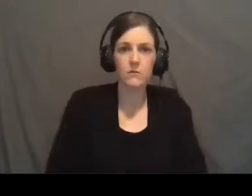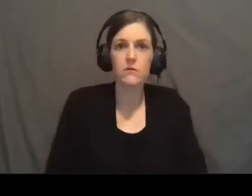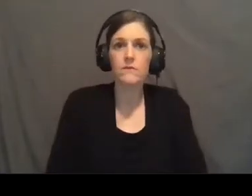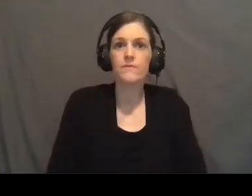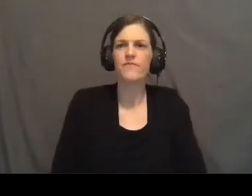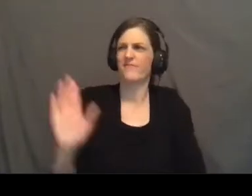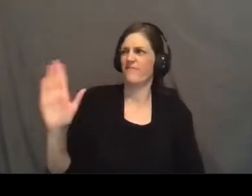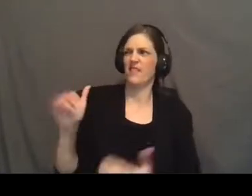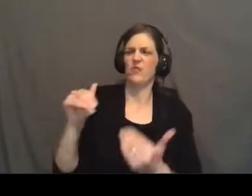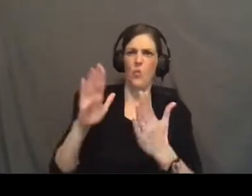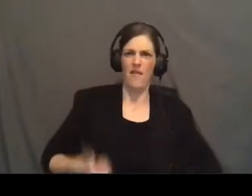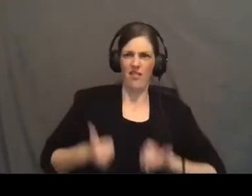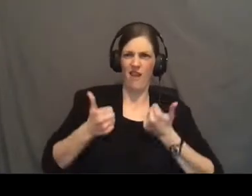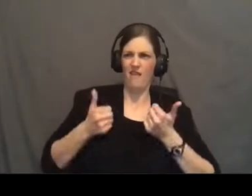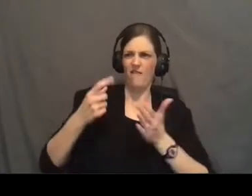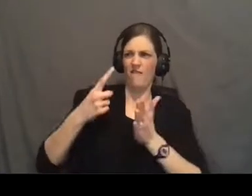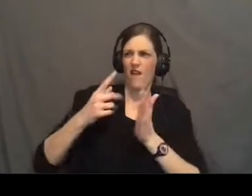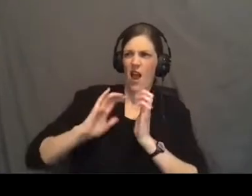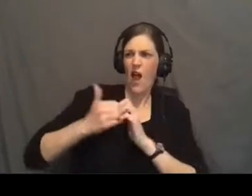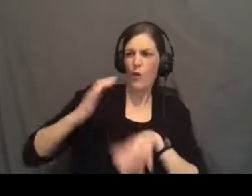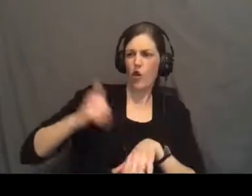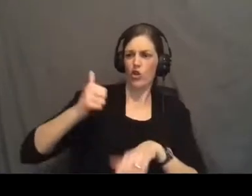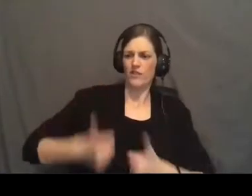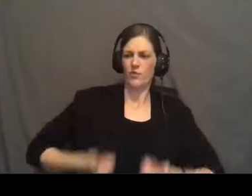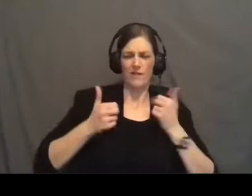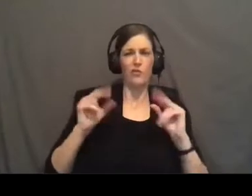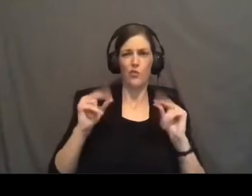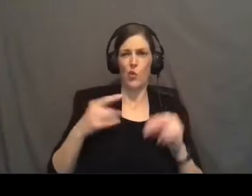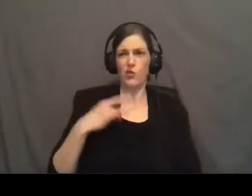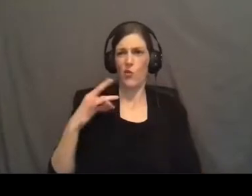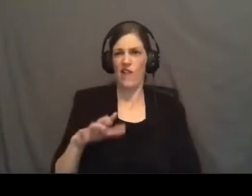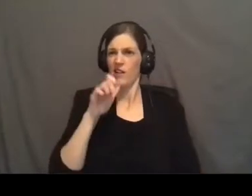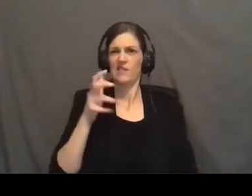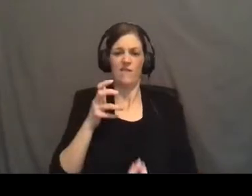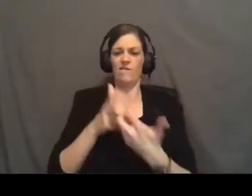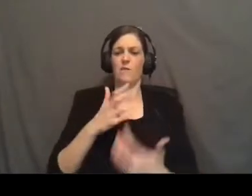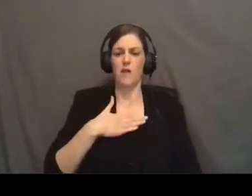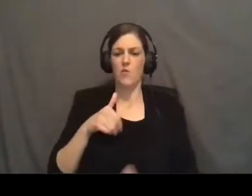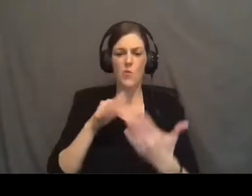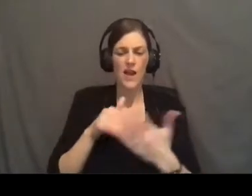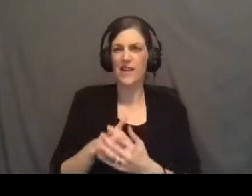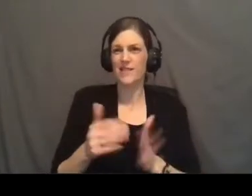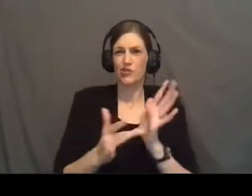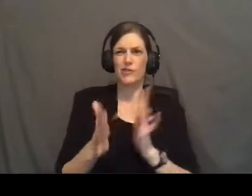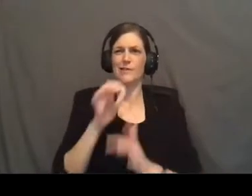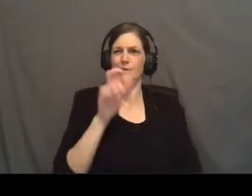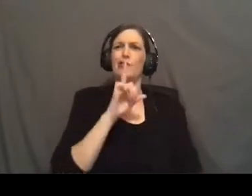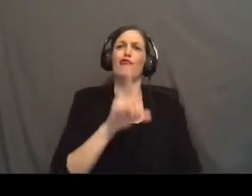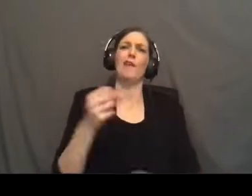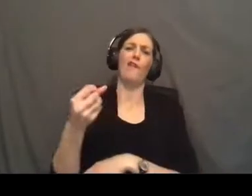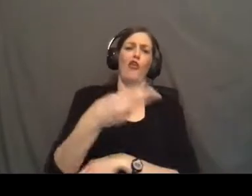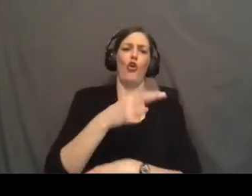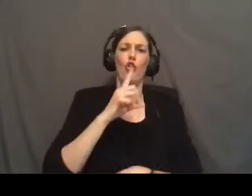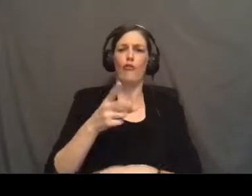His way of life and what He calls us to live and how to live? No, I don't like it. doesn't fit with the way I want it to be. Jesus doesn't really conquer our real